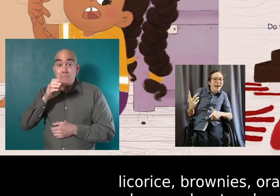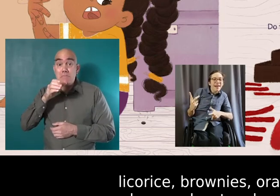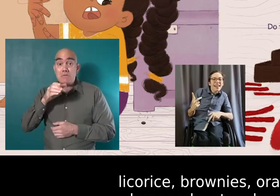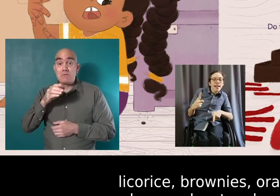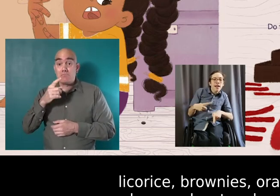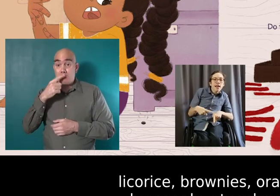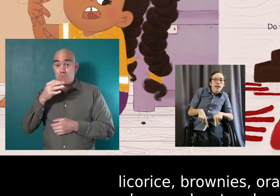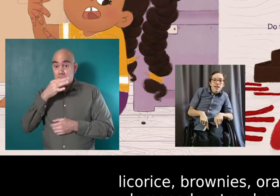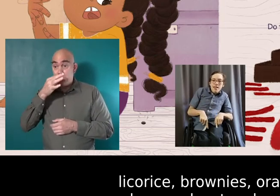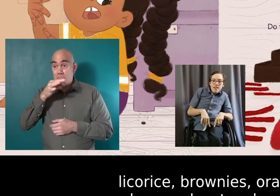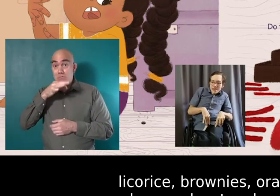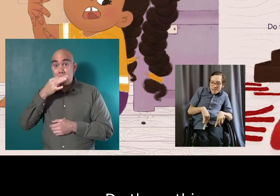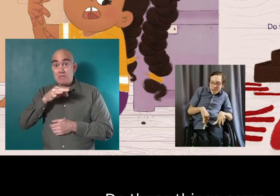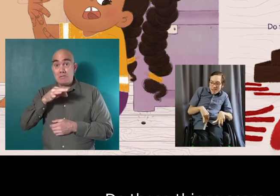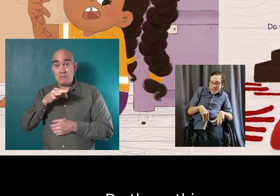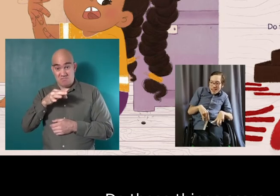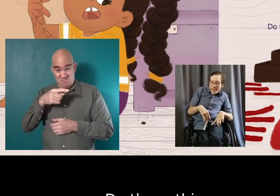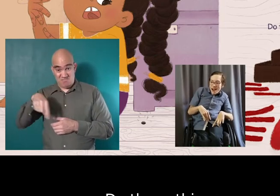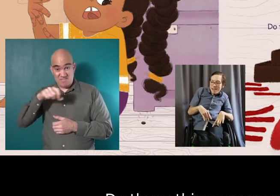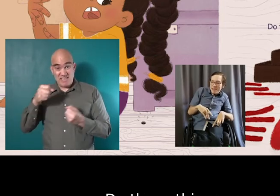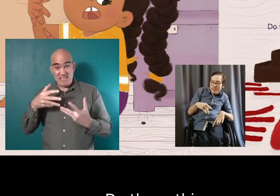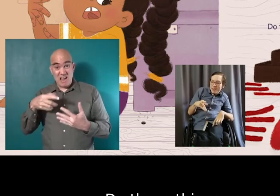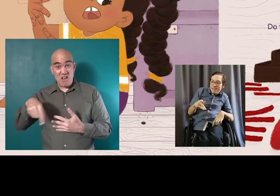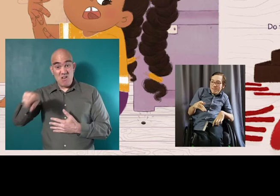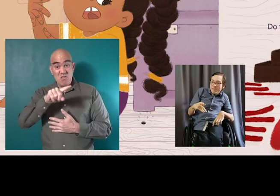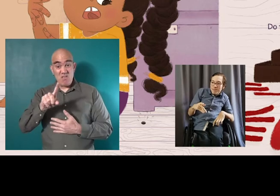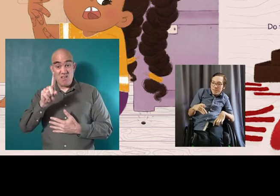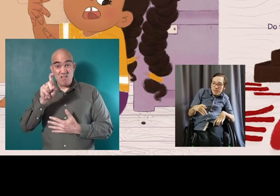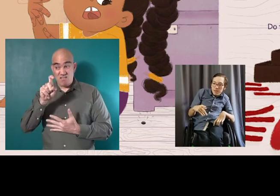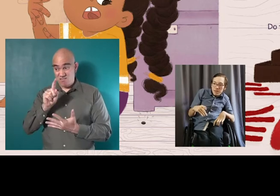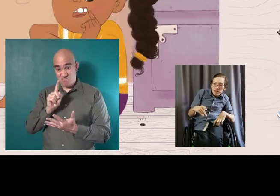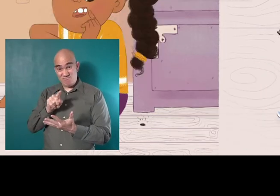strawberries. Do those things scare you, too?